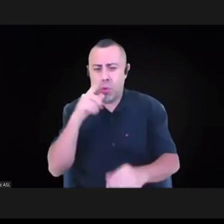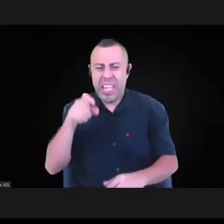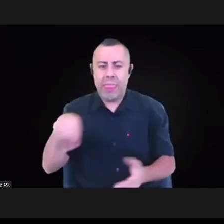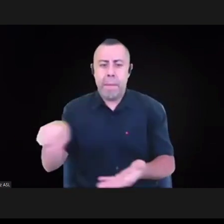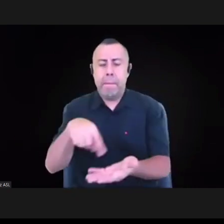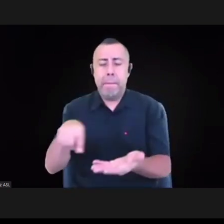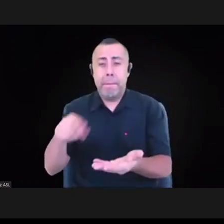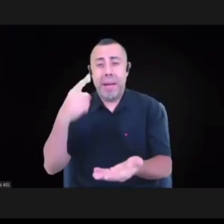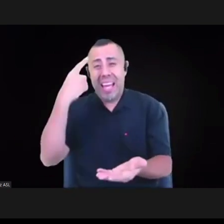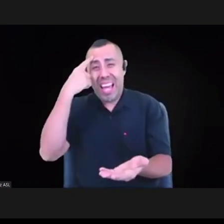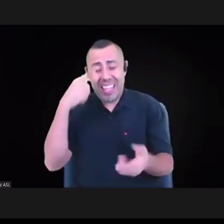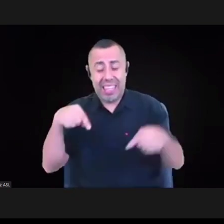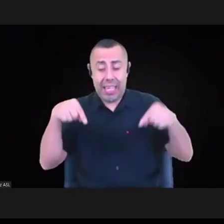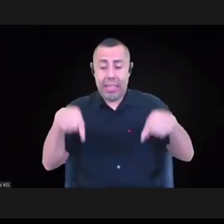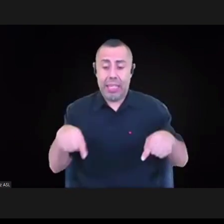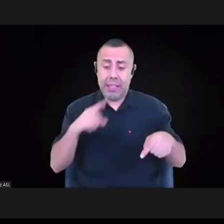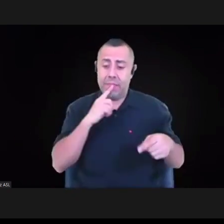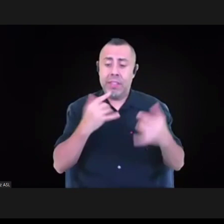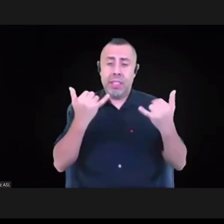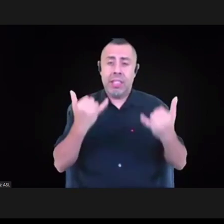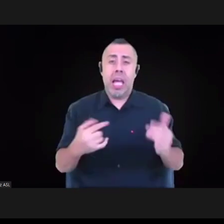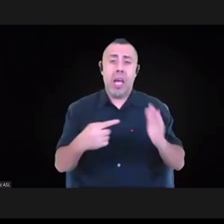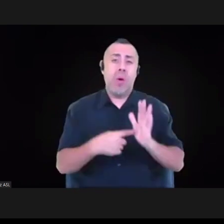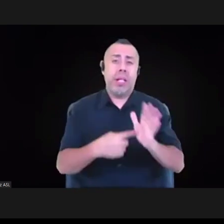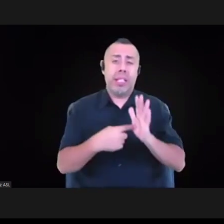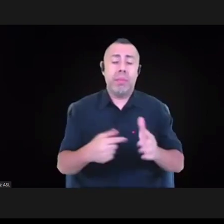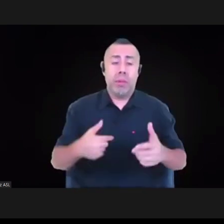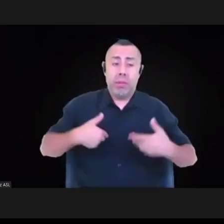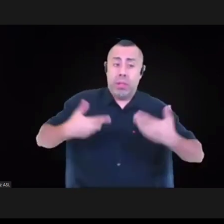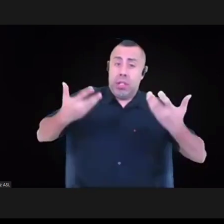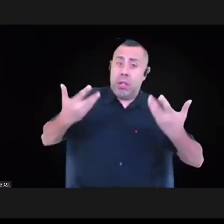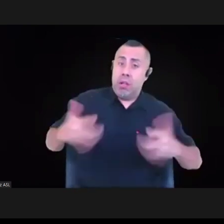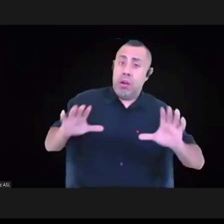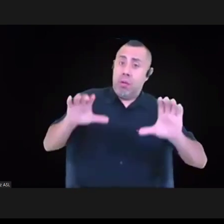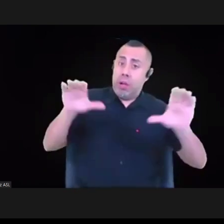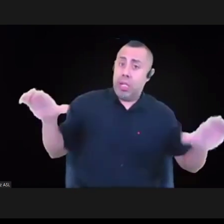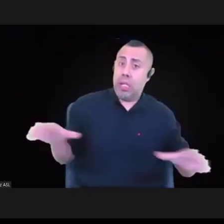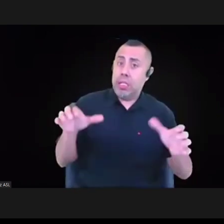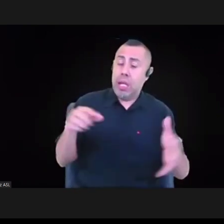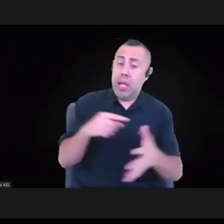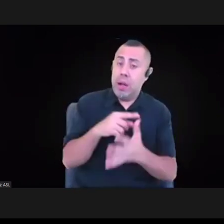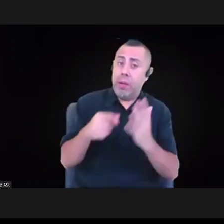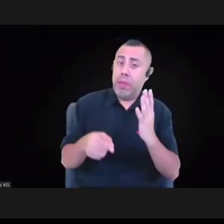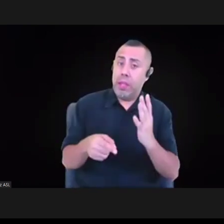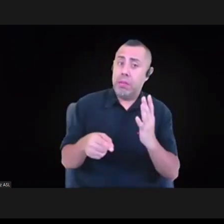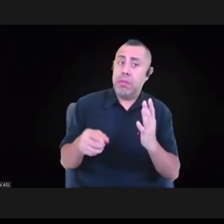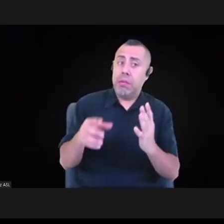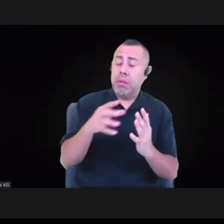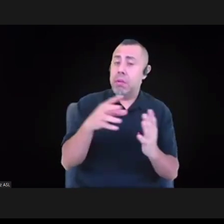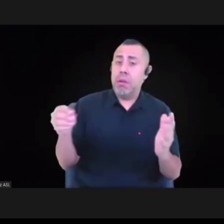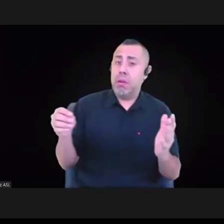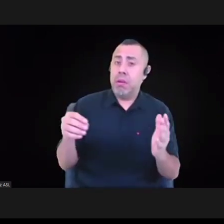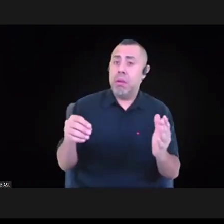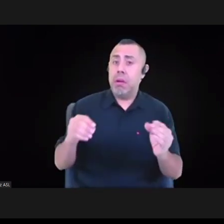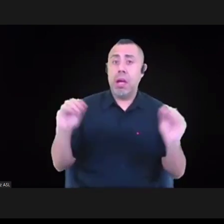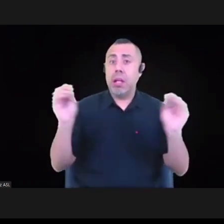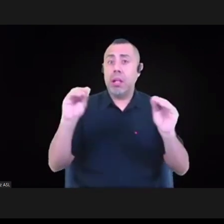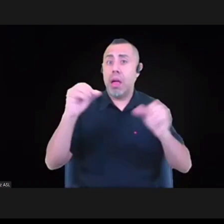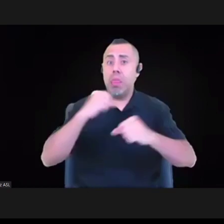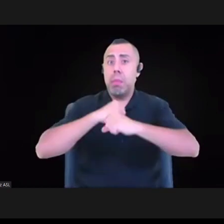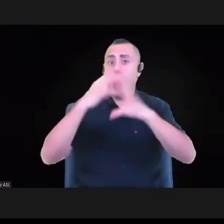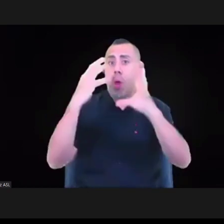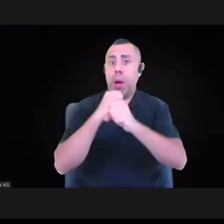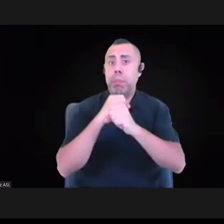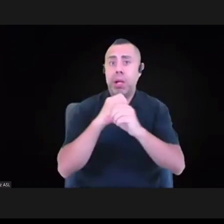of, we did this and, you know, nothing sort of imploded. So it's, it's